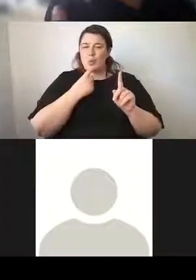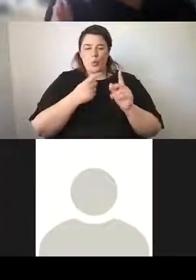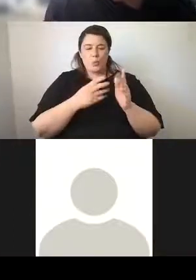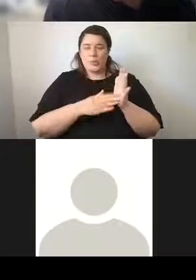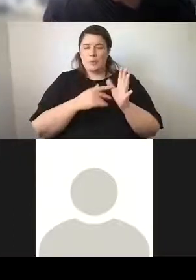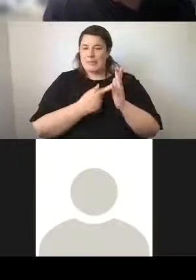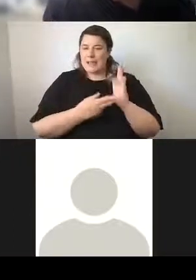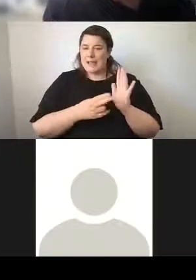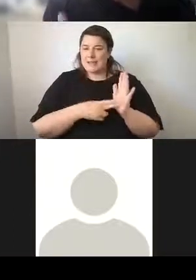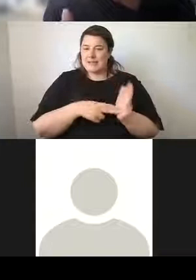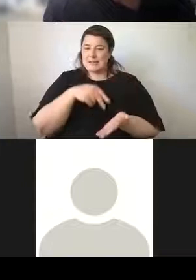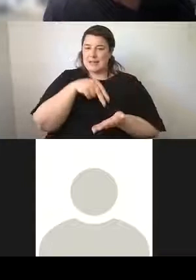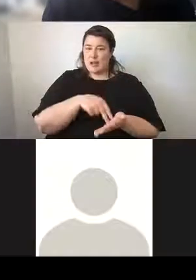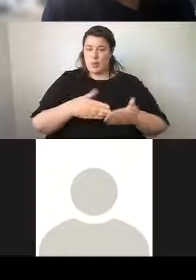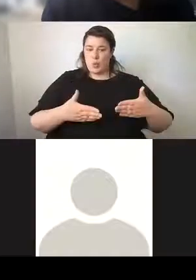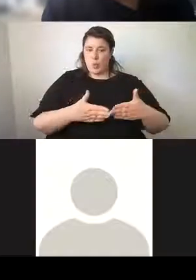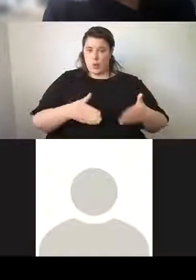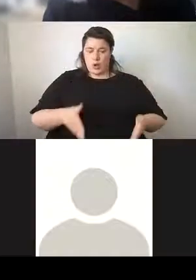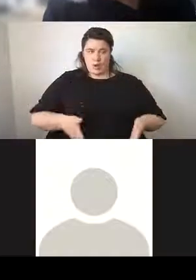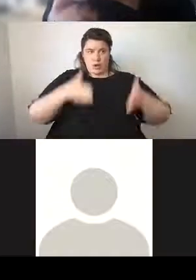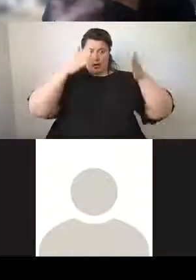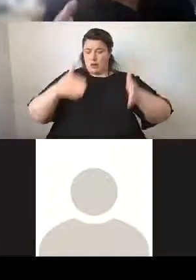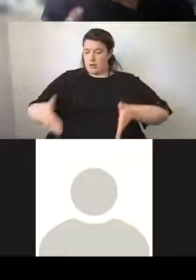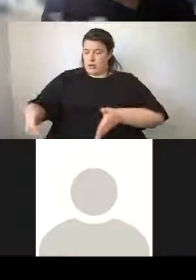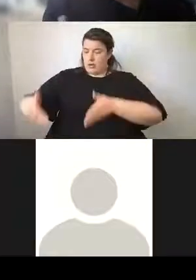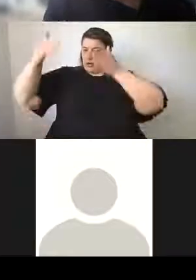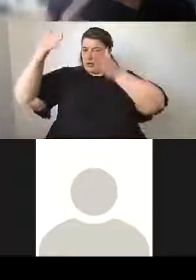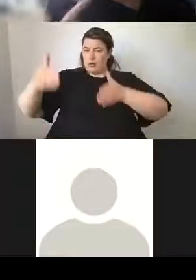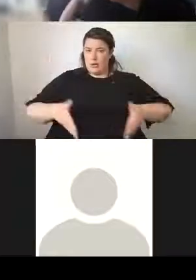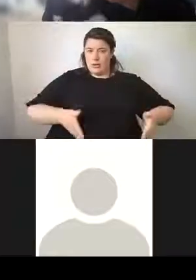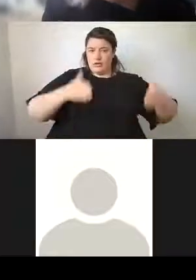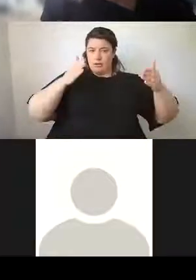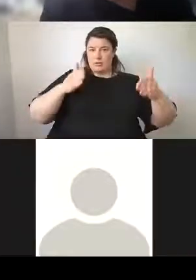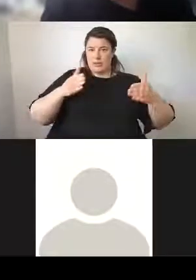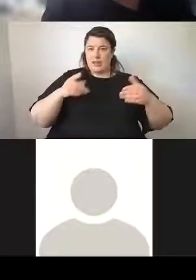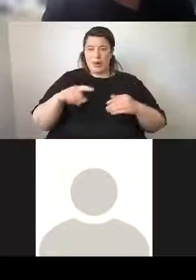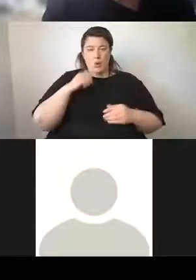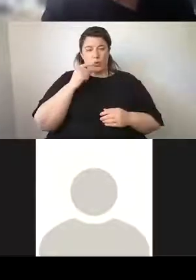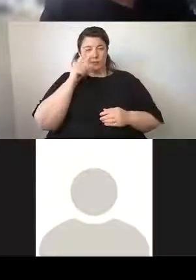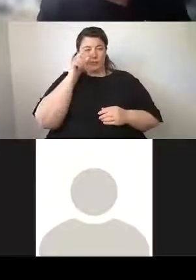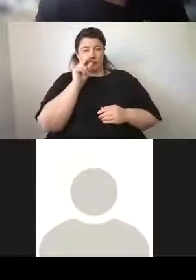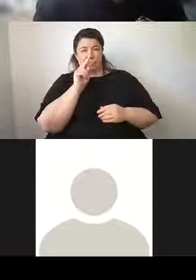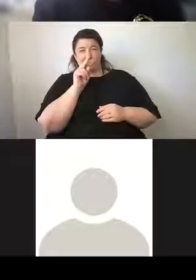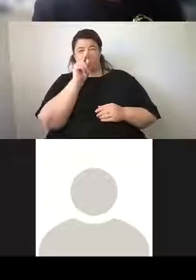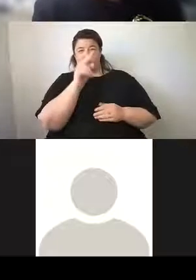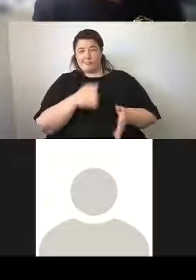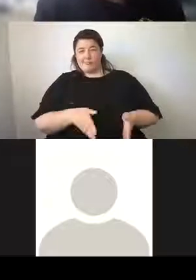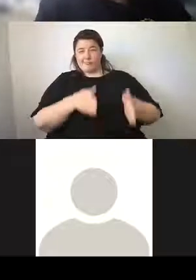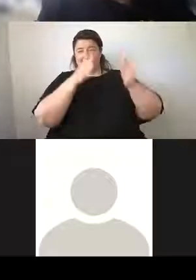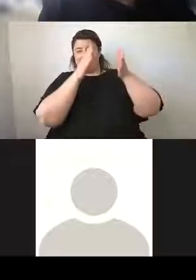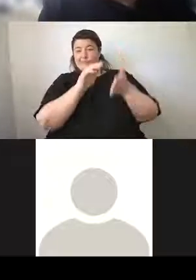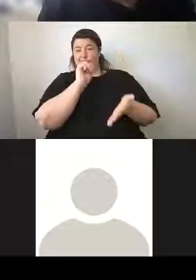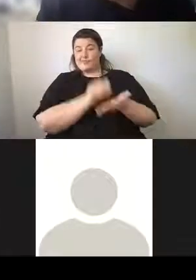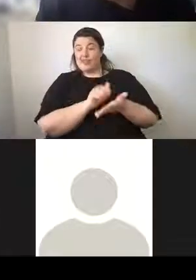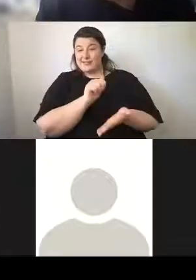the corners of the building to line up the stonework and was closed one eye in the process of doing that. And